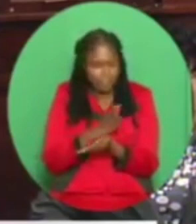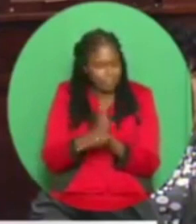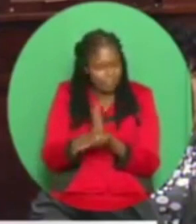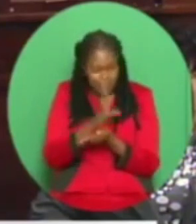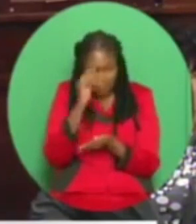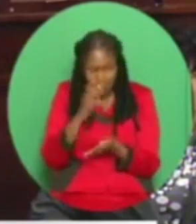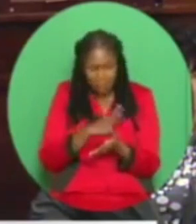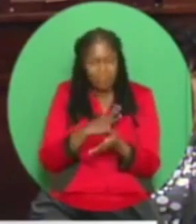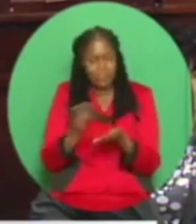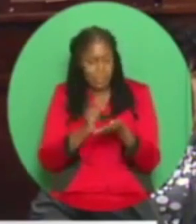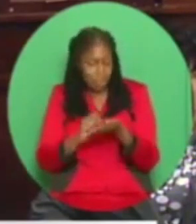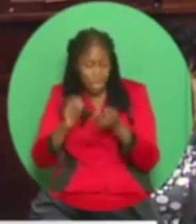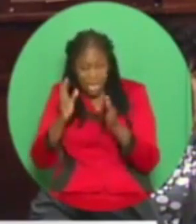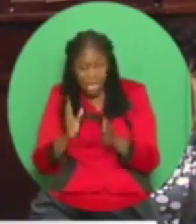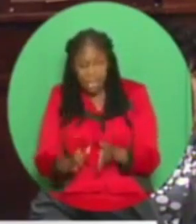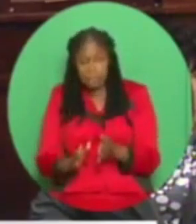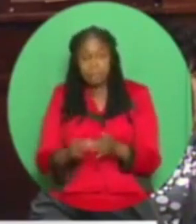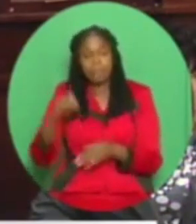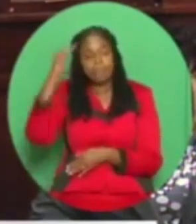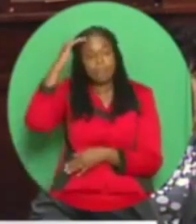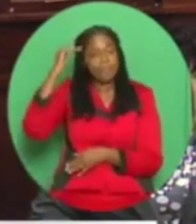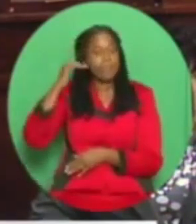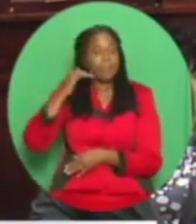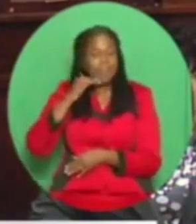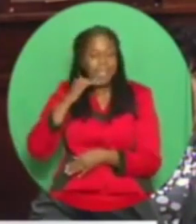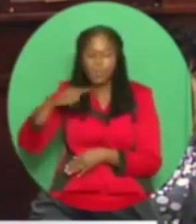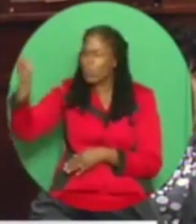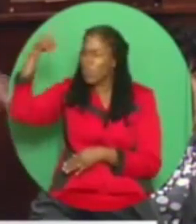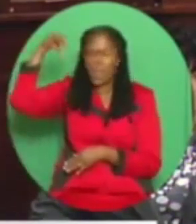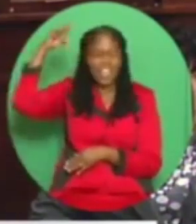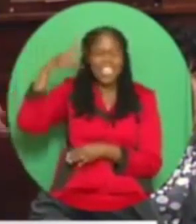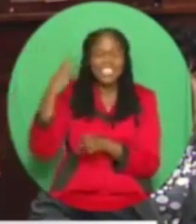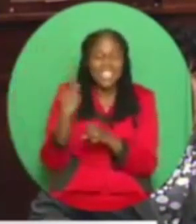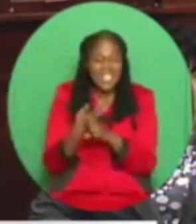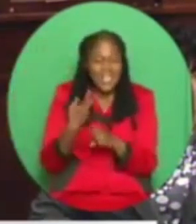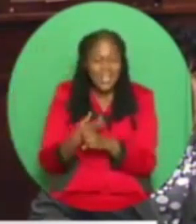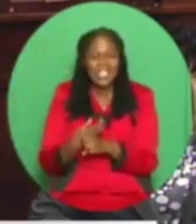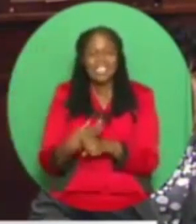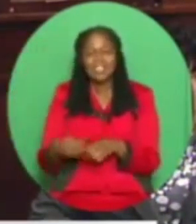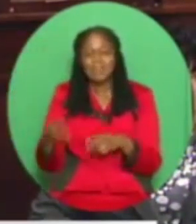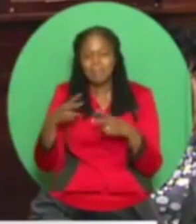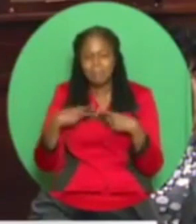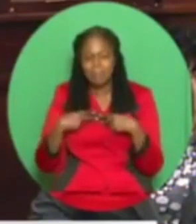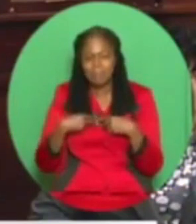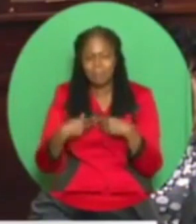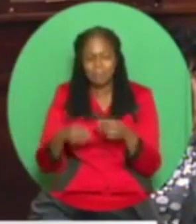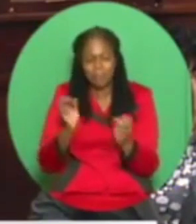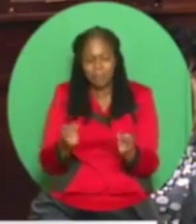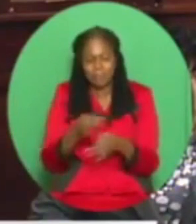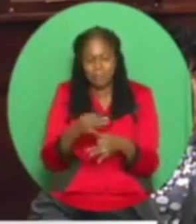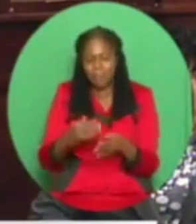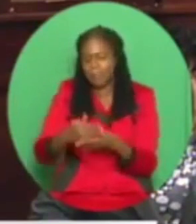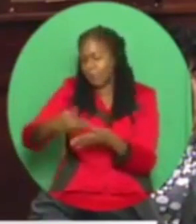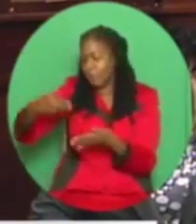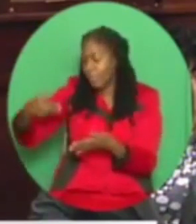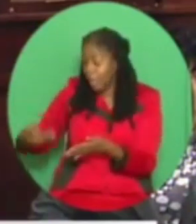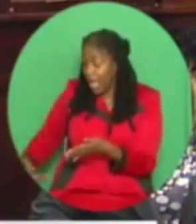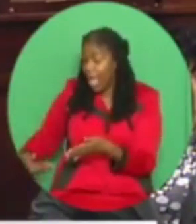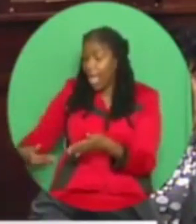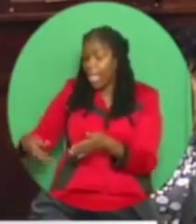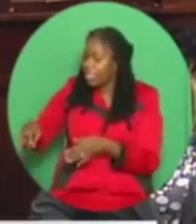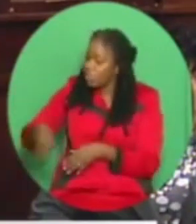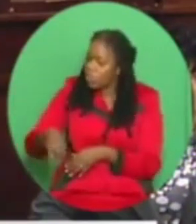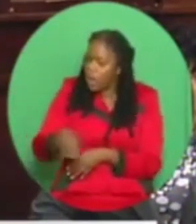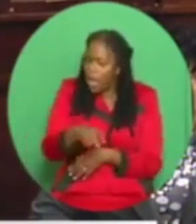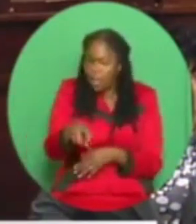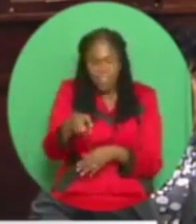who is the head of Sunstone that has an office in the back of a lodge, a travel lodge in Suriname, operating there, and is entering